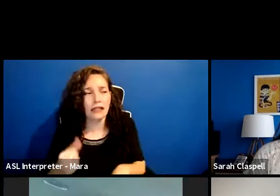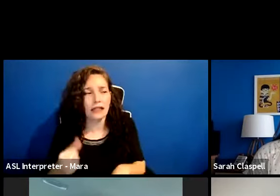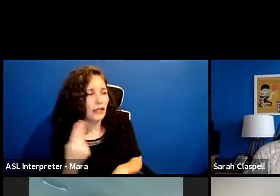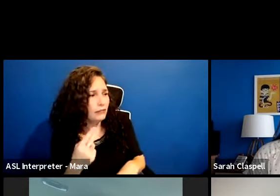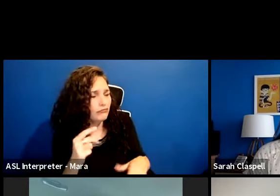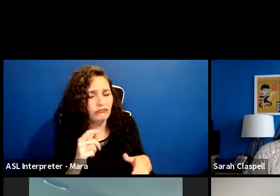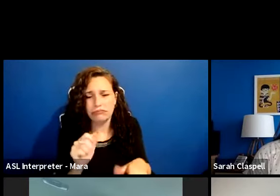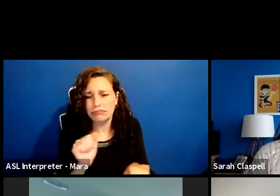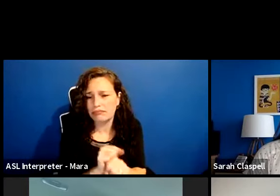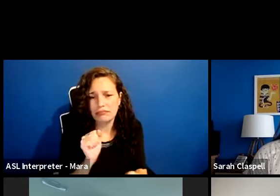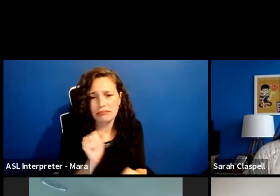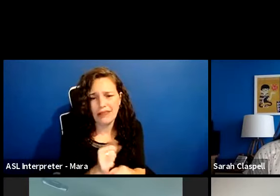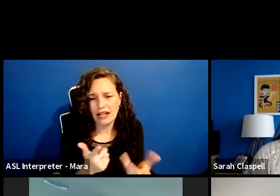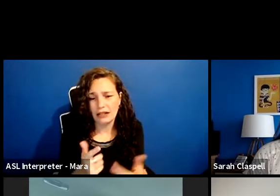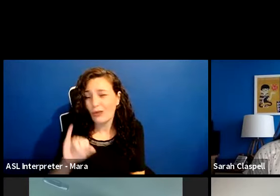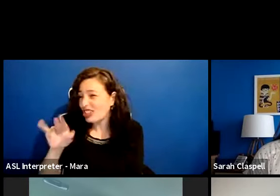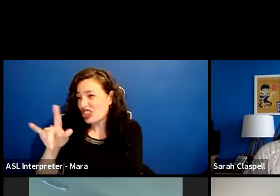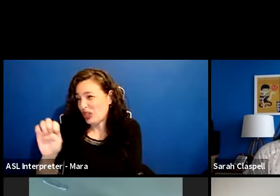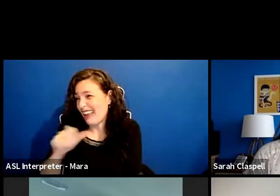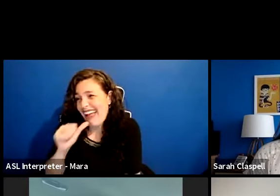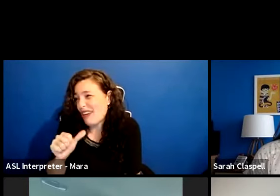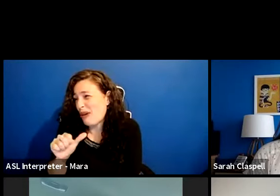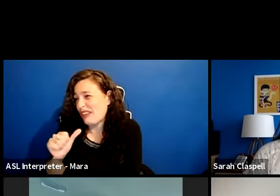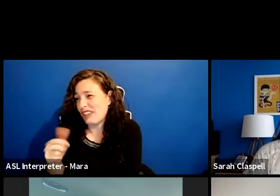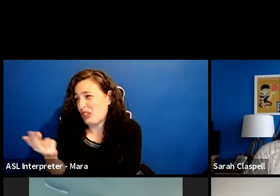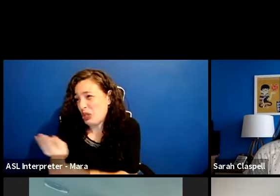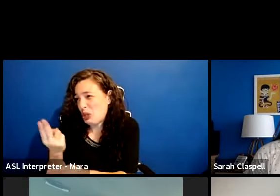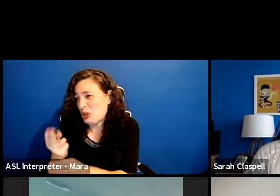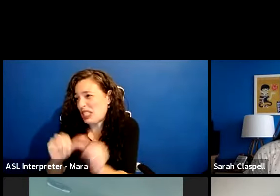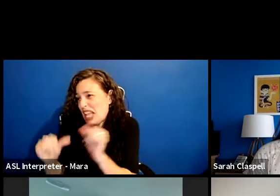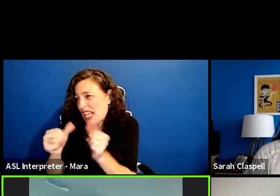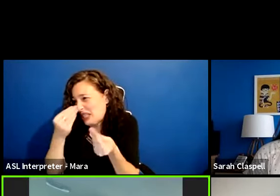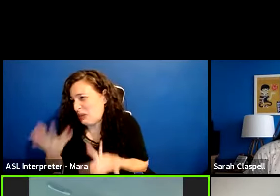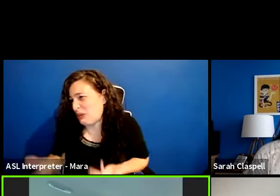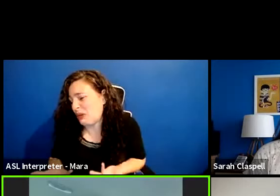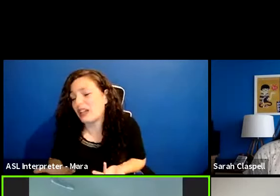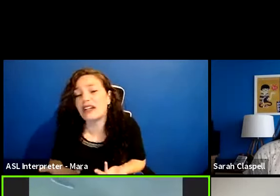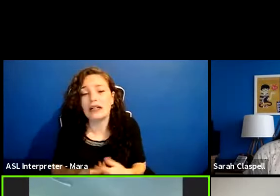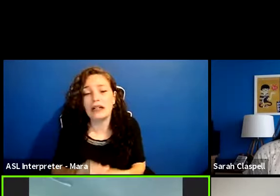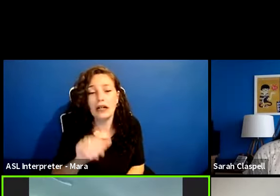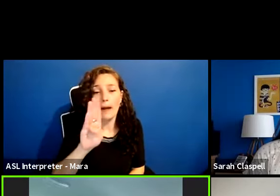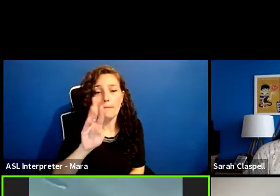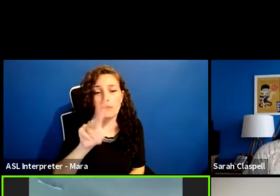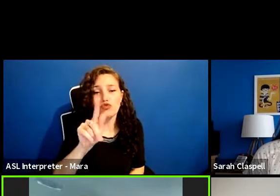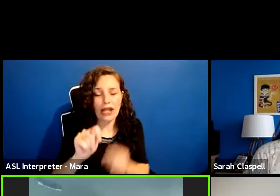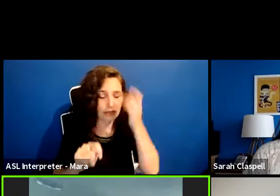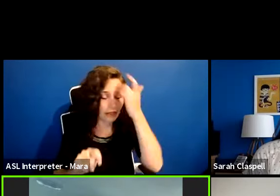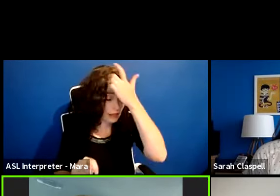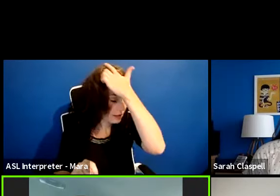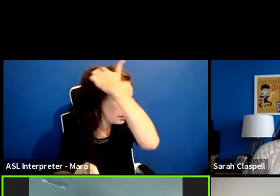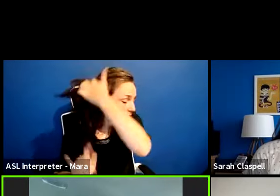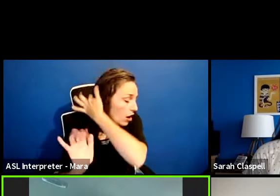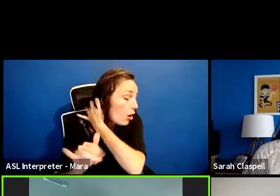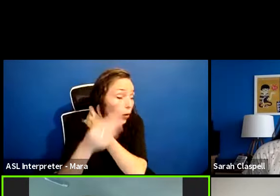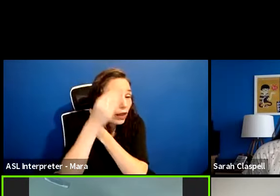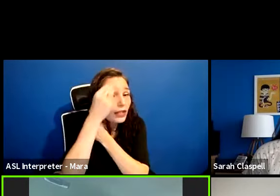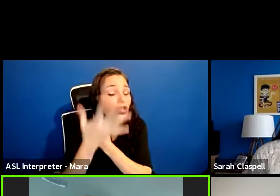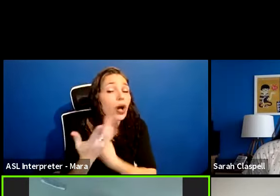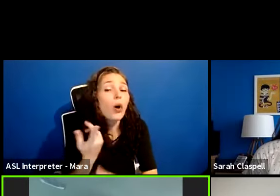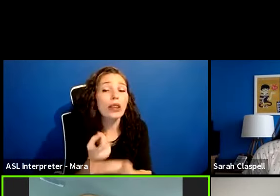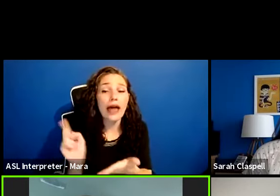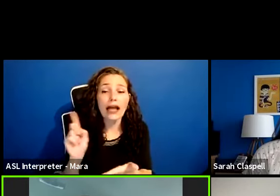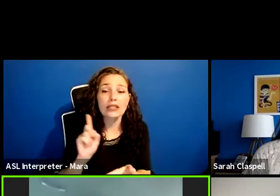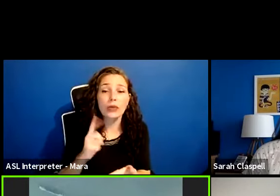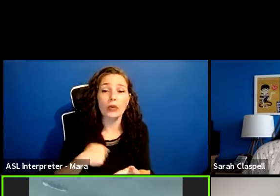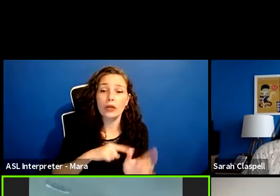don't, I don't even use science. So it's like, you know, the last week, we, we, last week we took the kids to the water park and